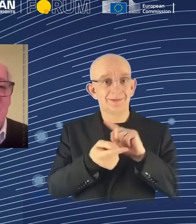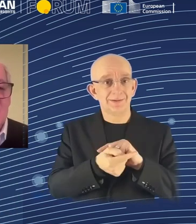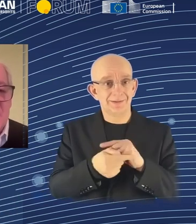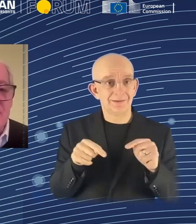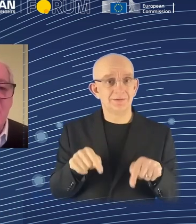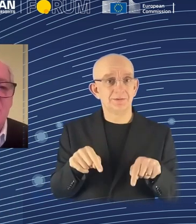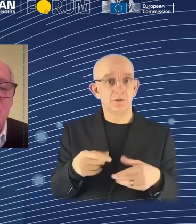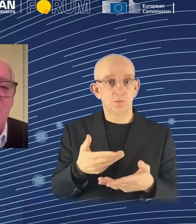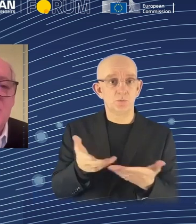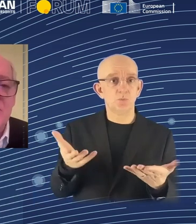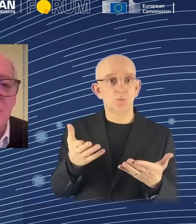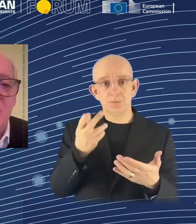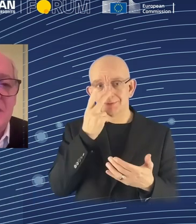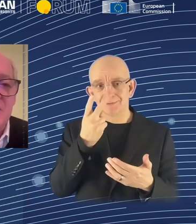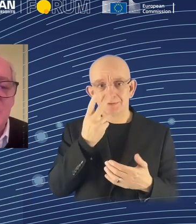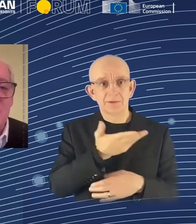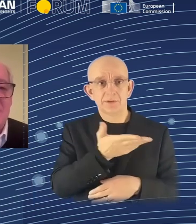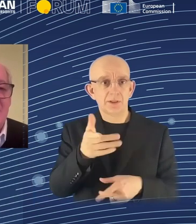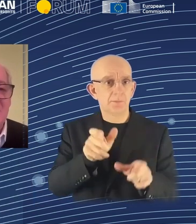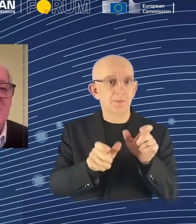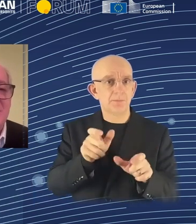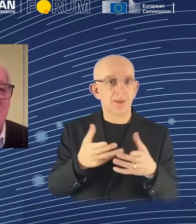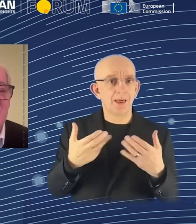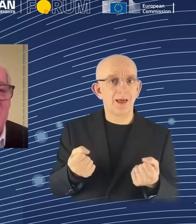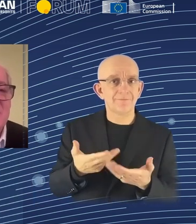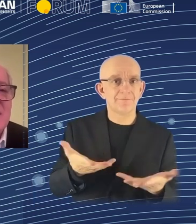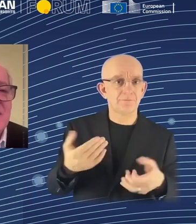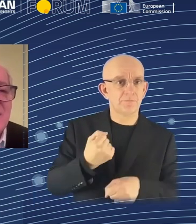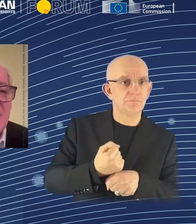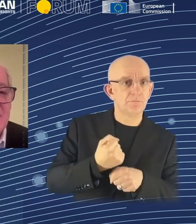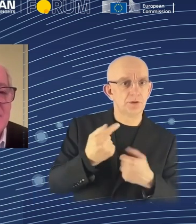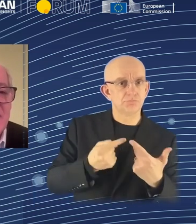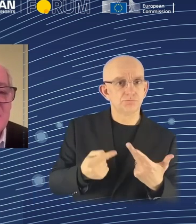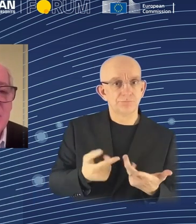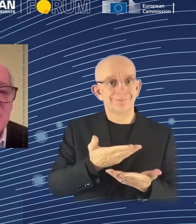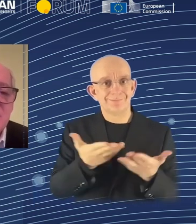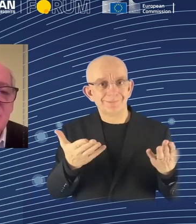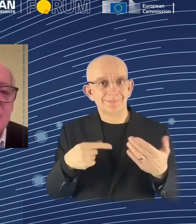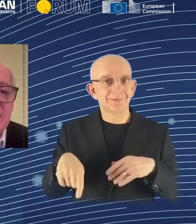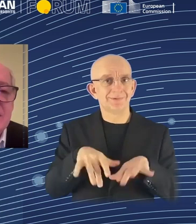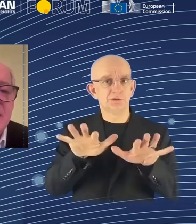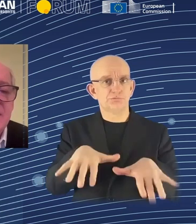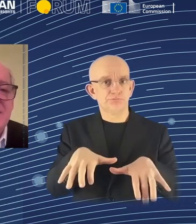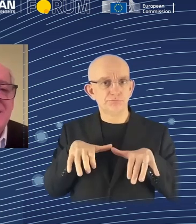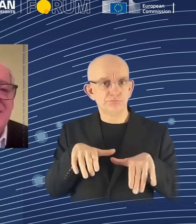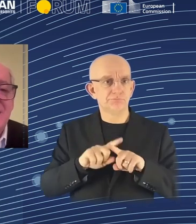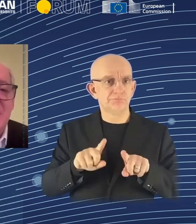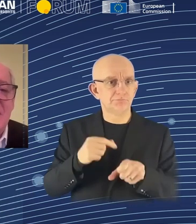a significant proportion of the population would be engaged in data science. Next. But this is completely